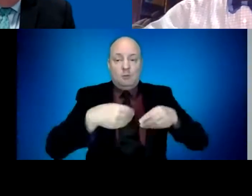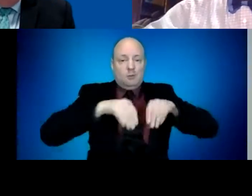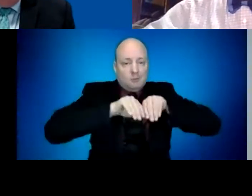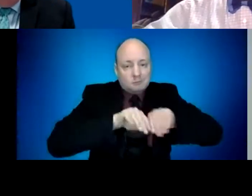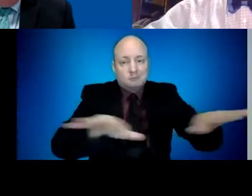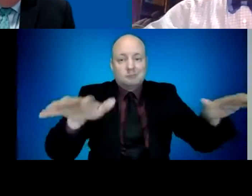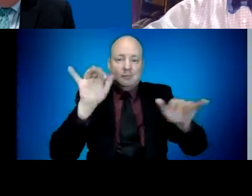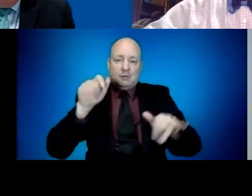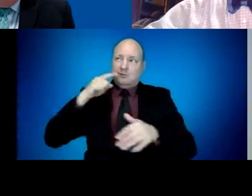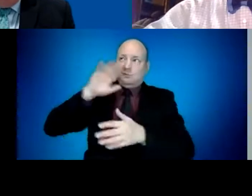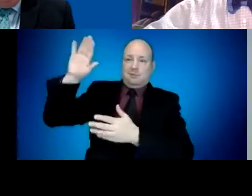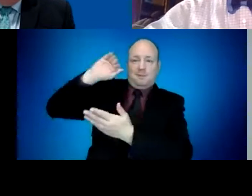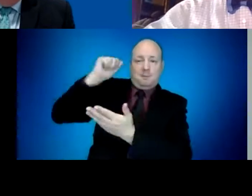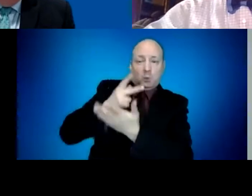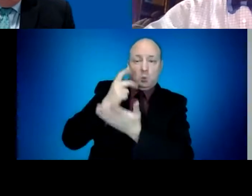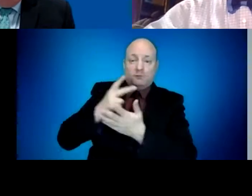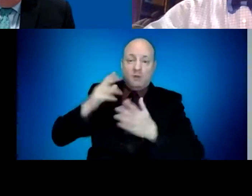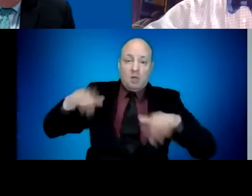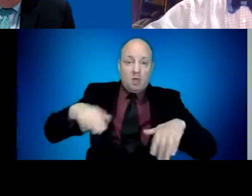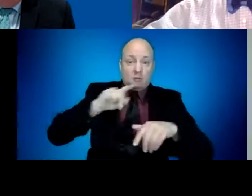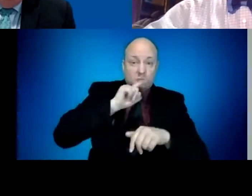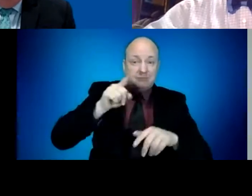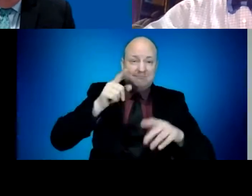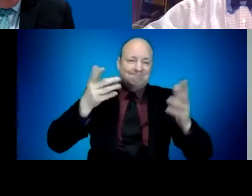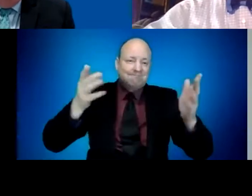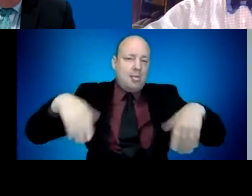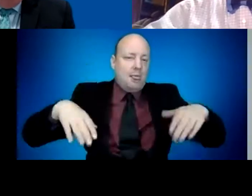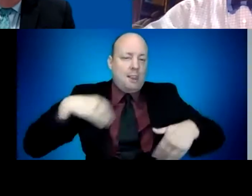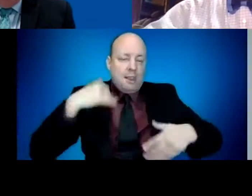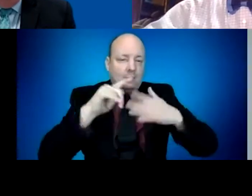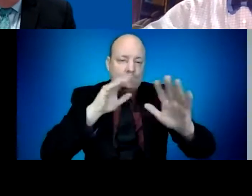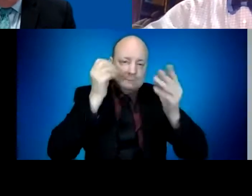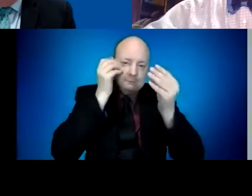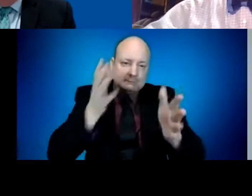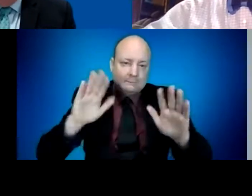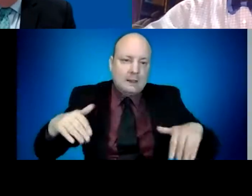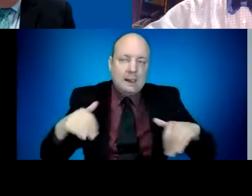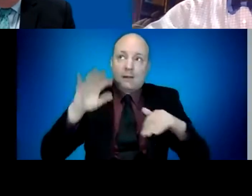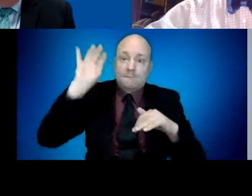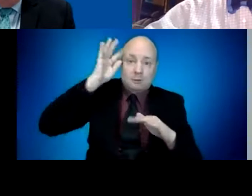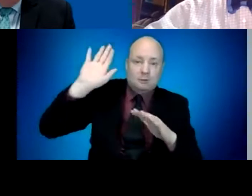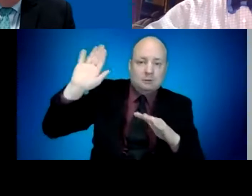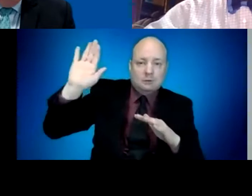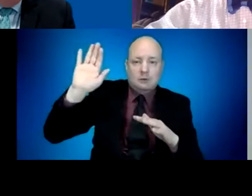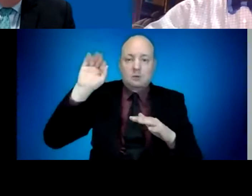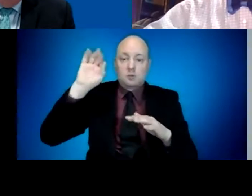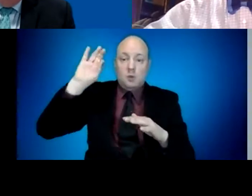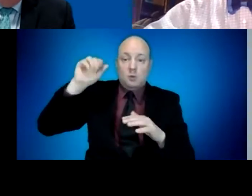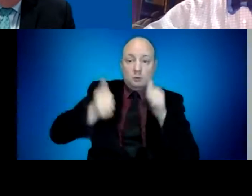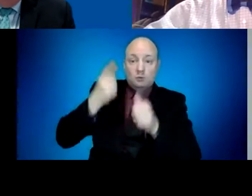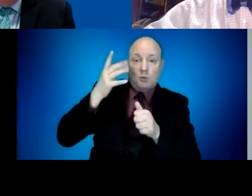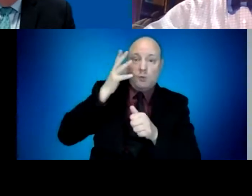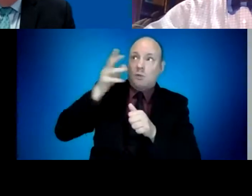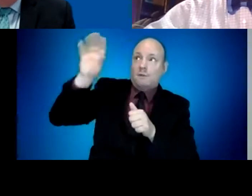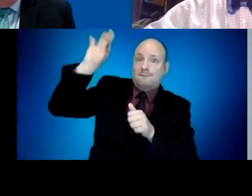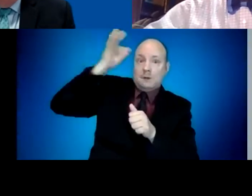And I think the answer to that question of, you know, what will become predominant may well hinge on what vaccine or vaccines are approved